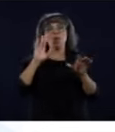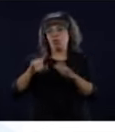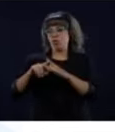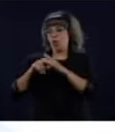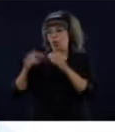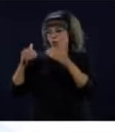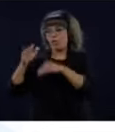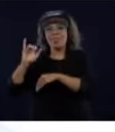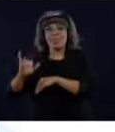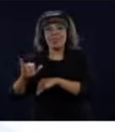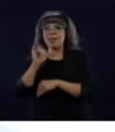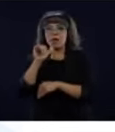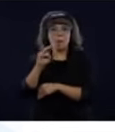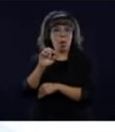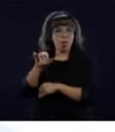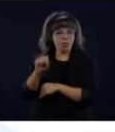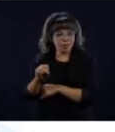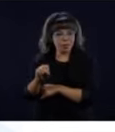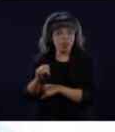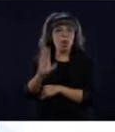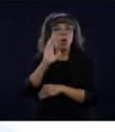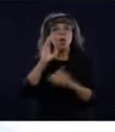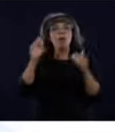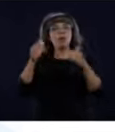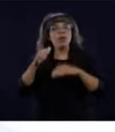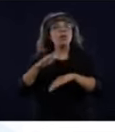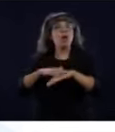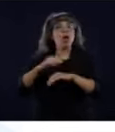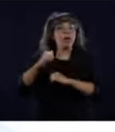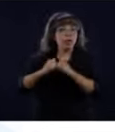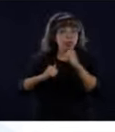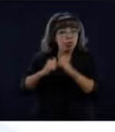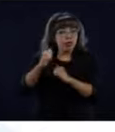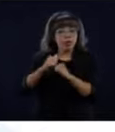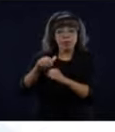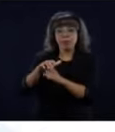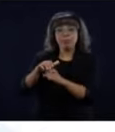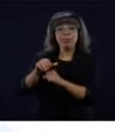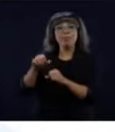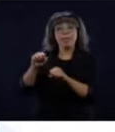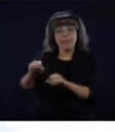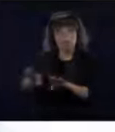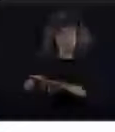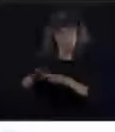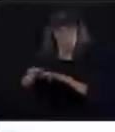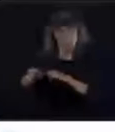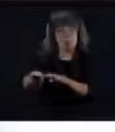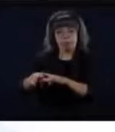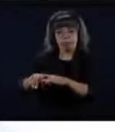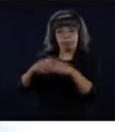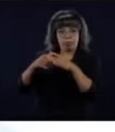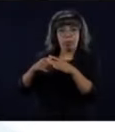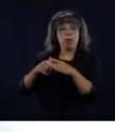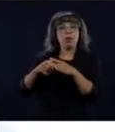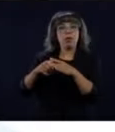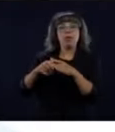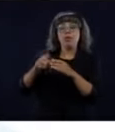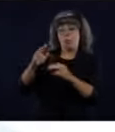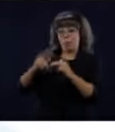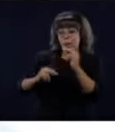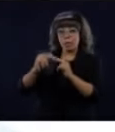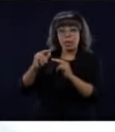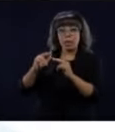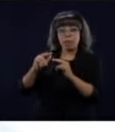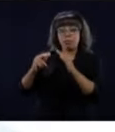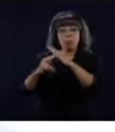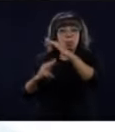factories. We will later announce a plan for other businesses. The idea is